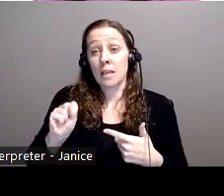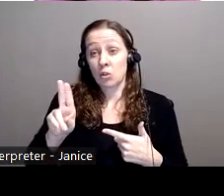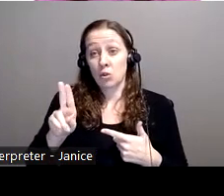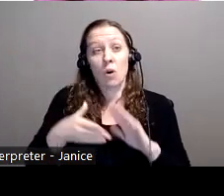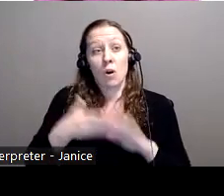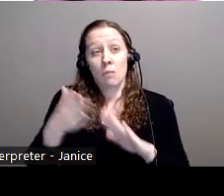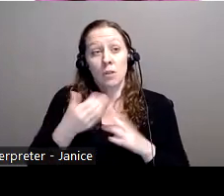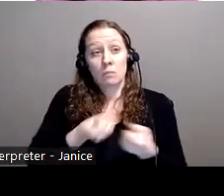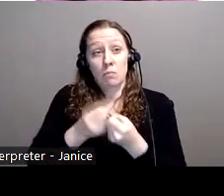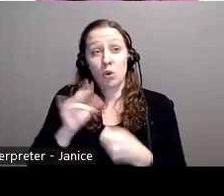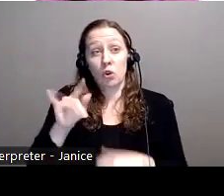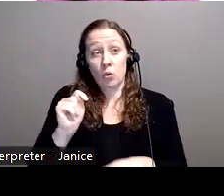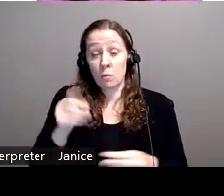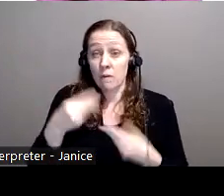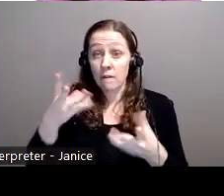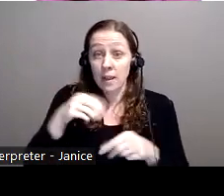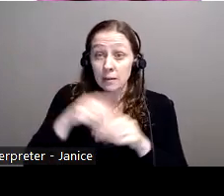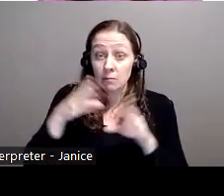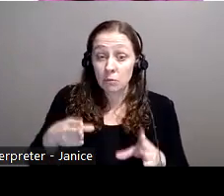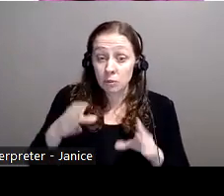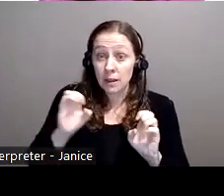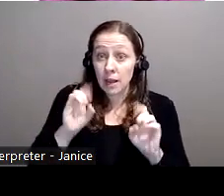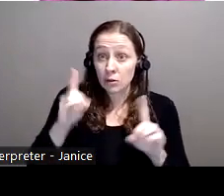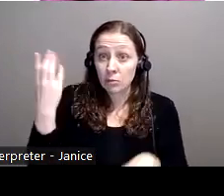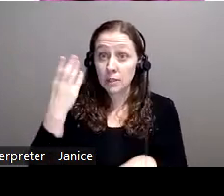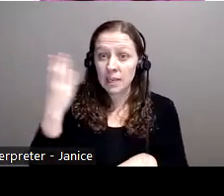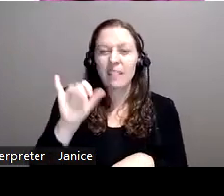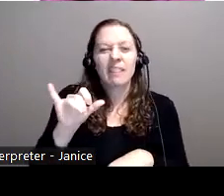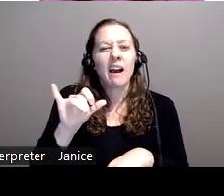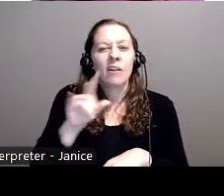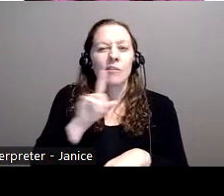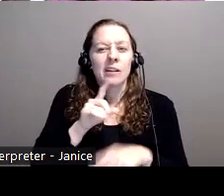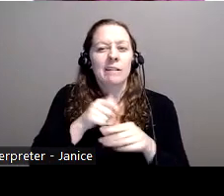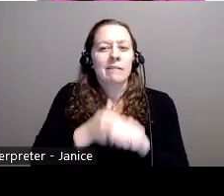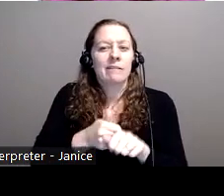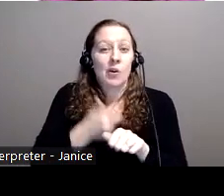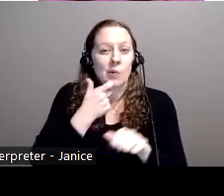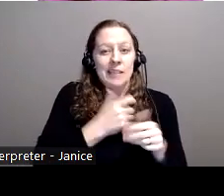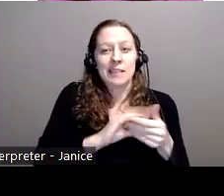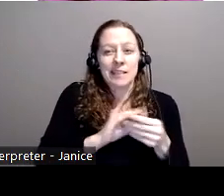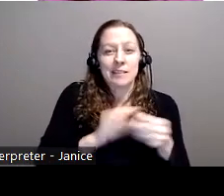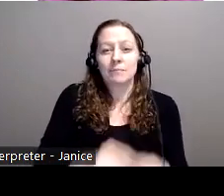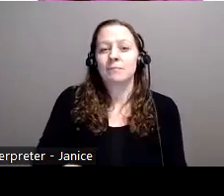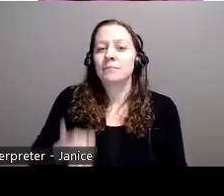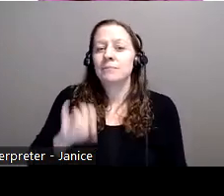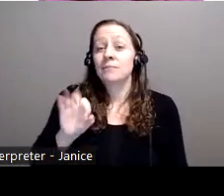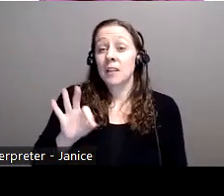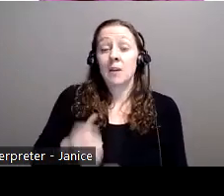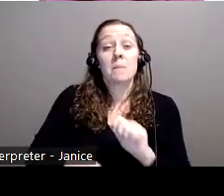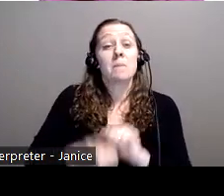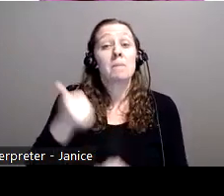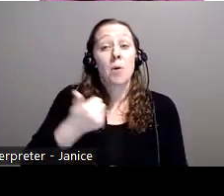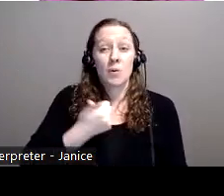education presentations? just sort of building off what I, what we're just talking about. I know mostly myself